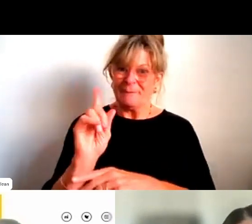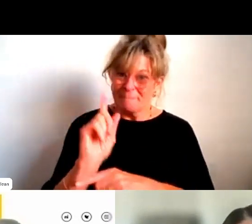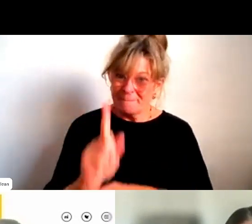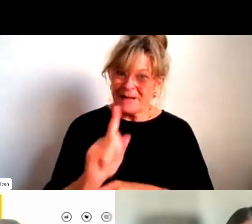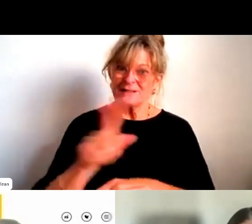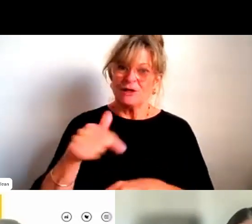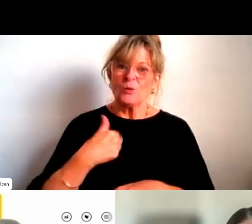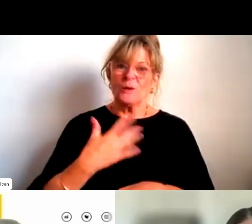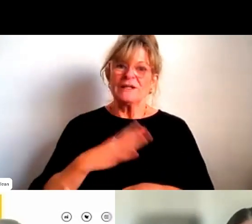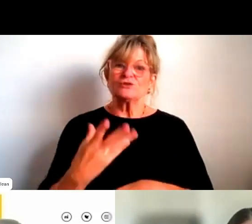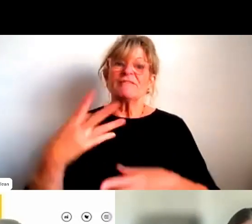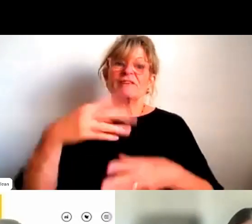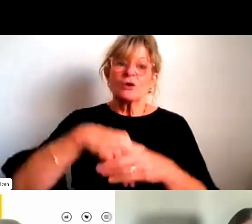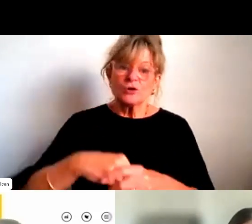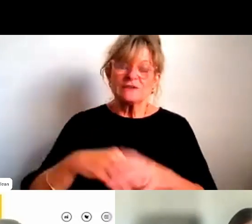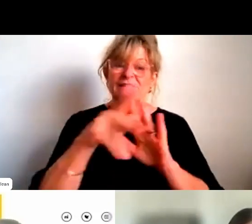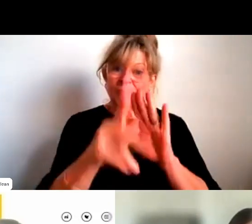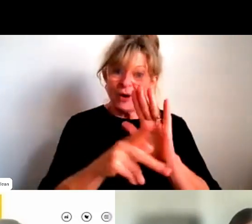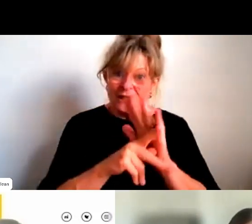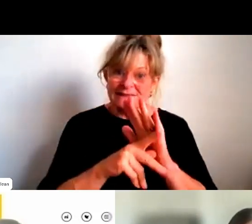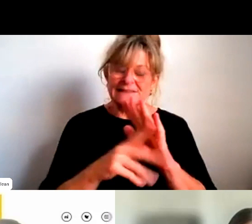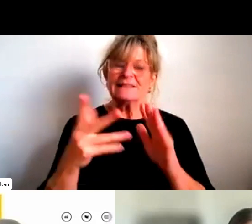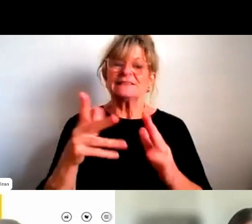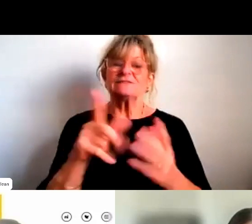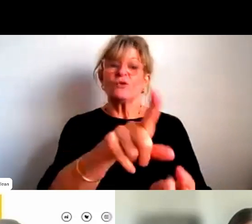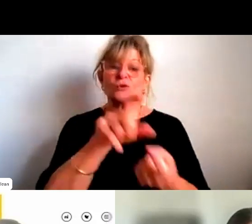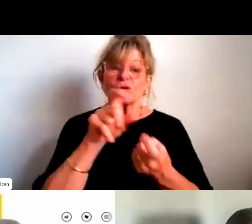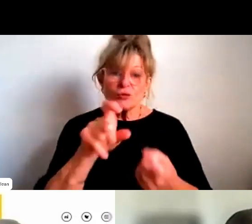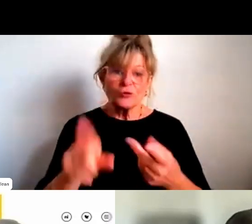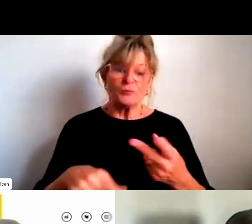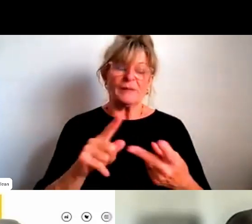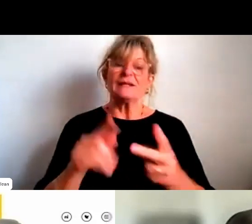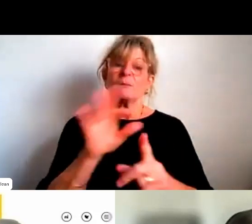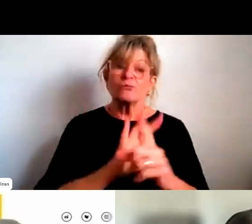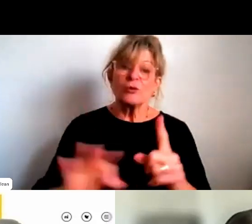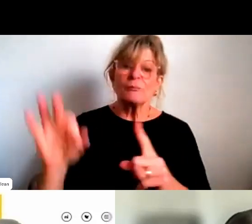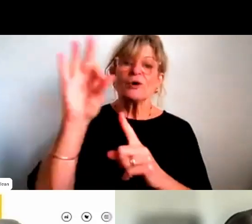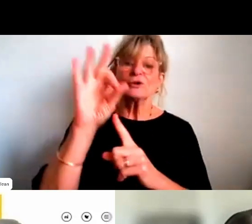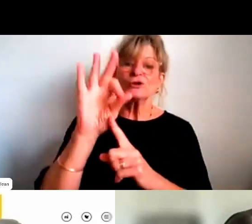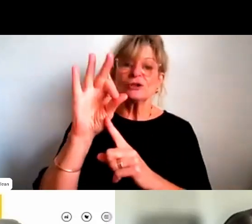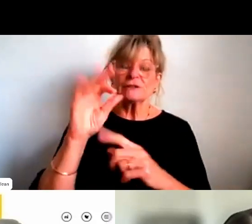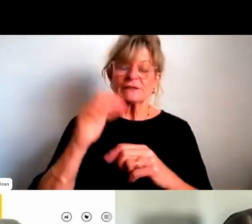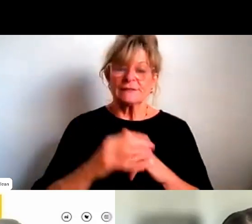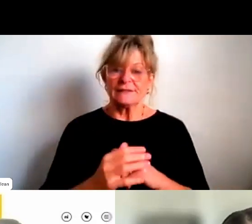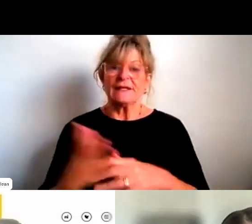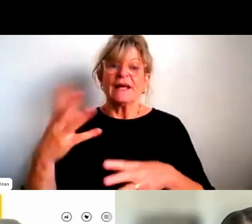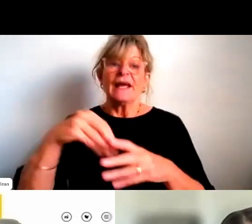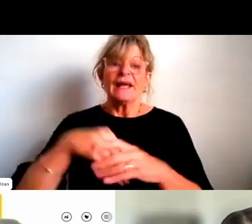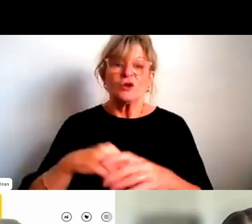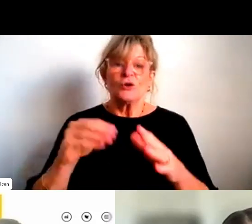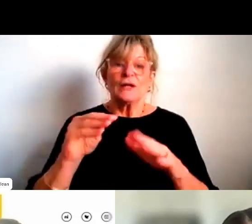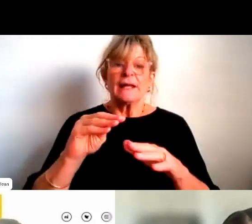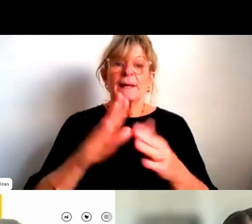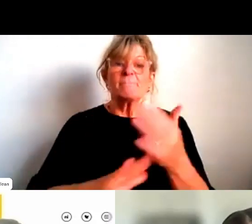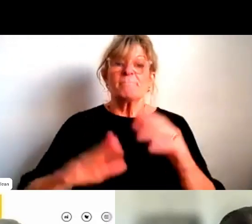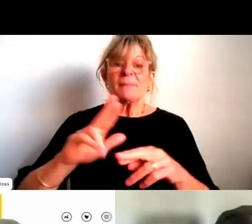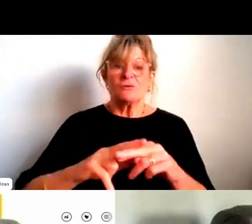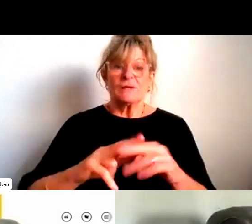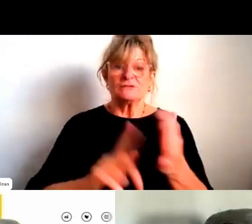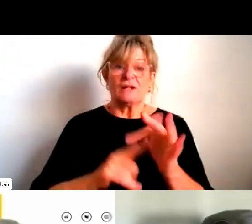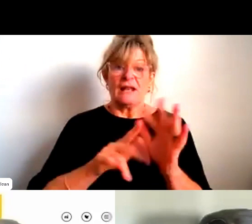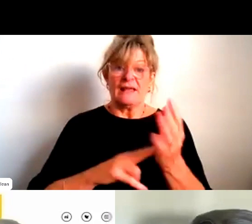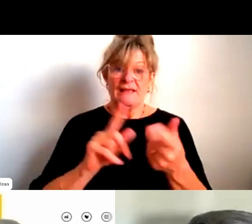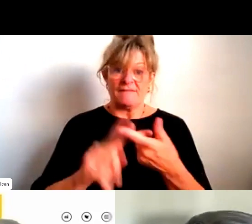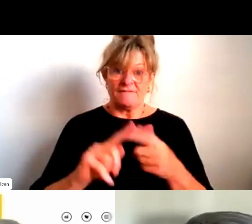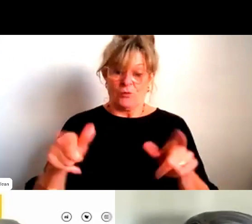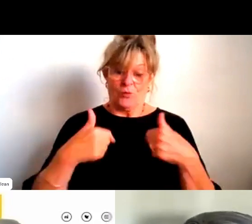inclusive policies, including for recruitment, retention and promotion, including paid parental leave. We've just adopted one at Table Tennis Victoria, which we are